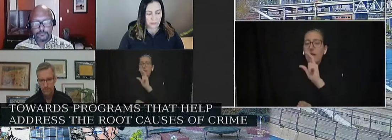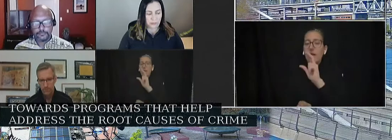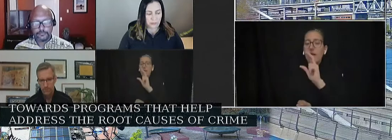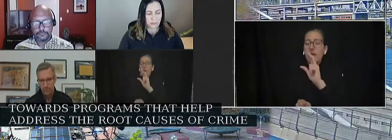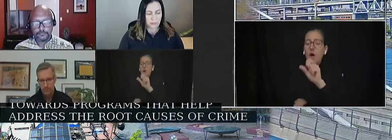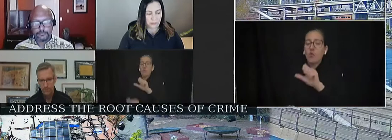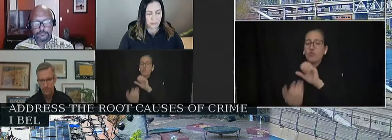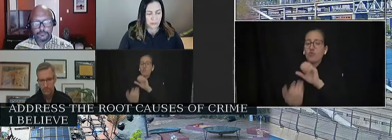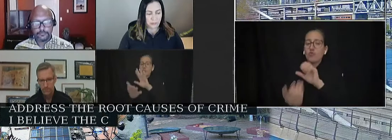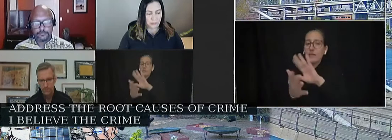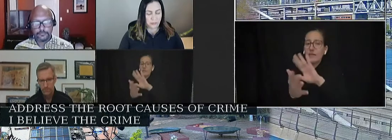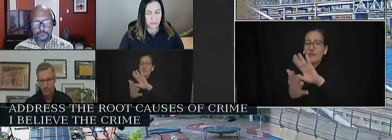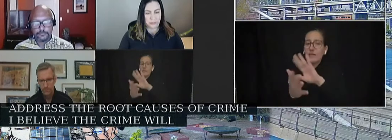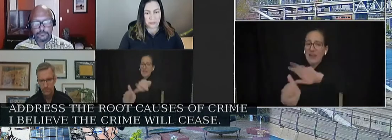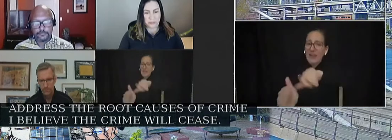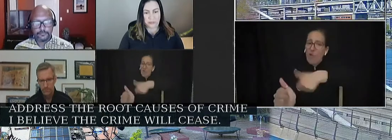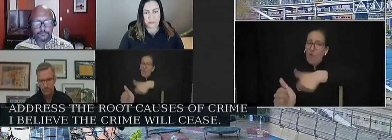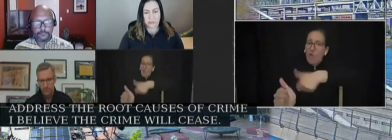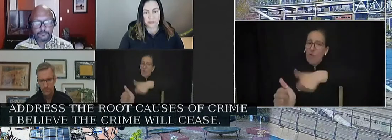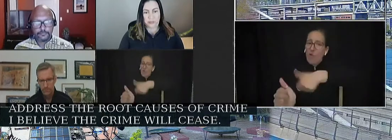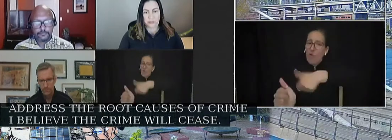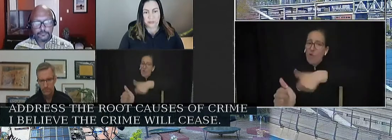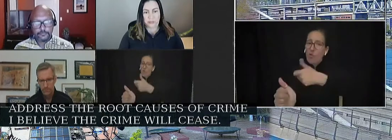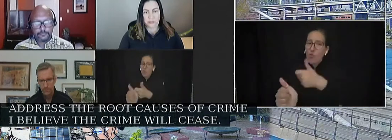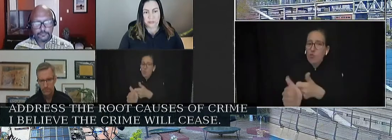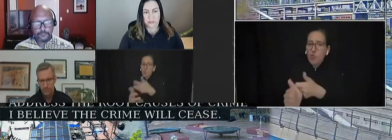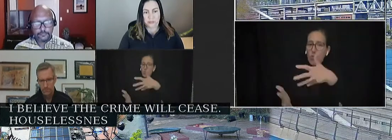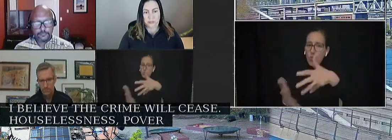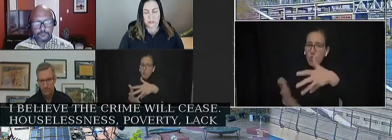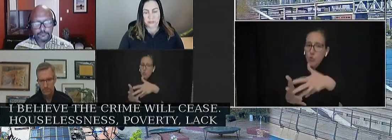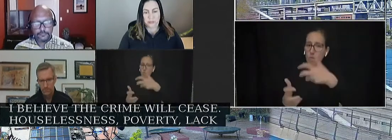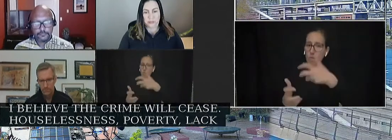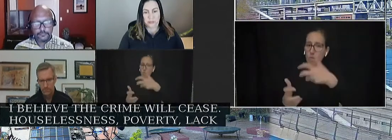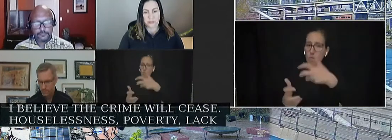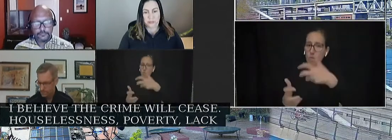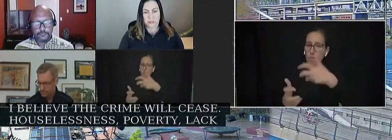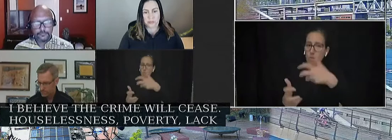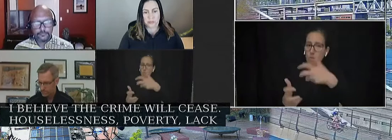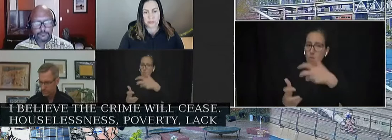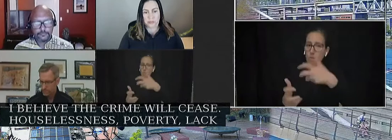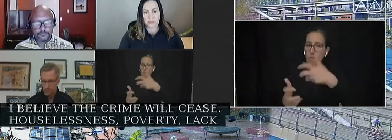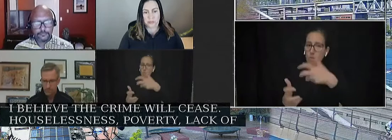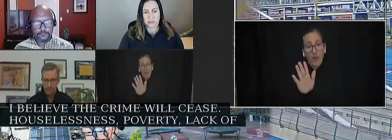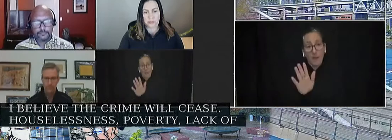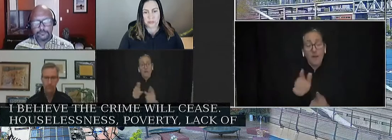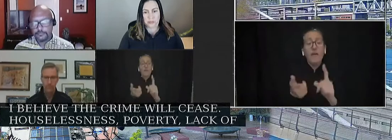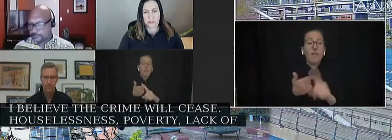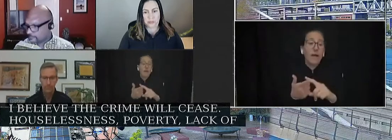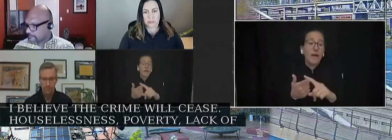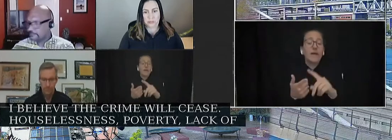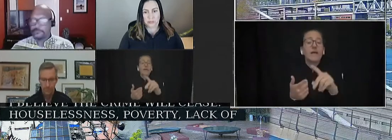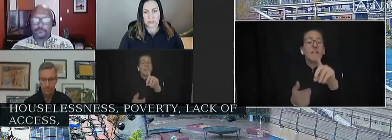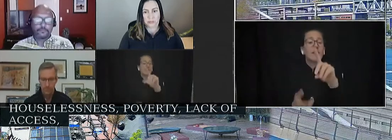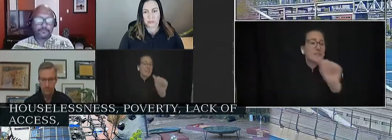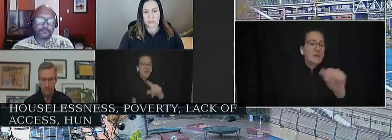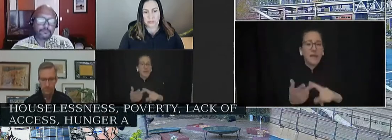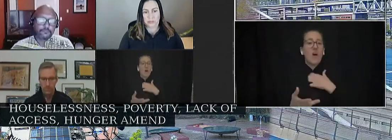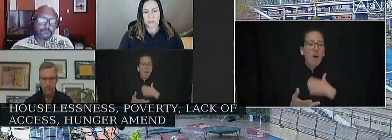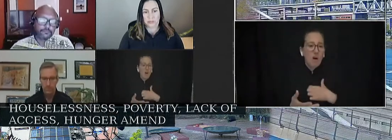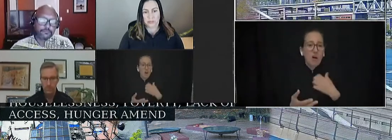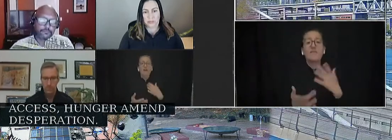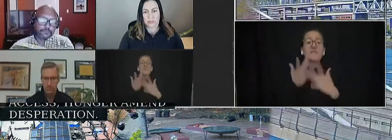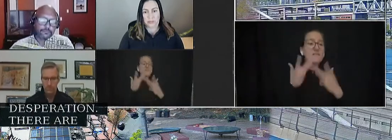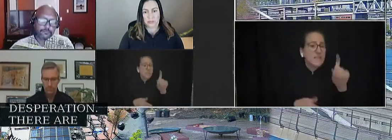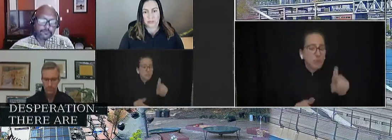poverty, lack of access to upward mobility, hunger, and desperation are the causes of crime. There are programs that can't address these root causes of